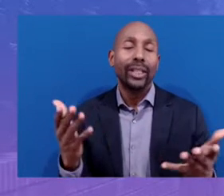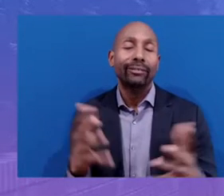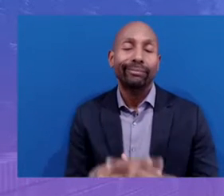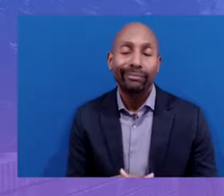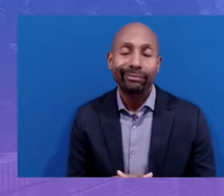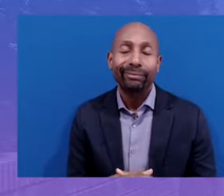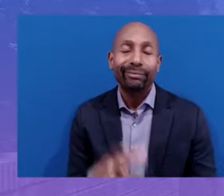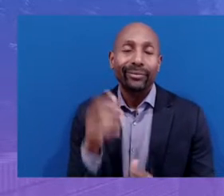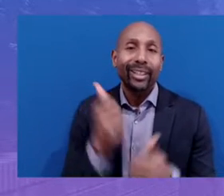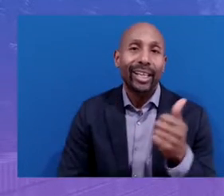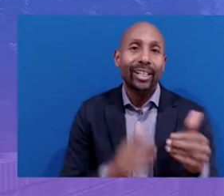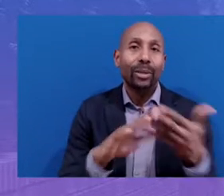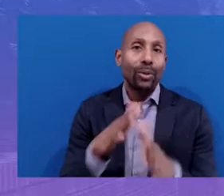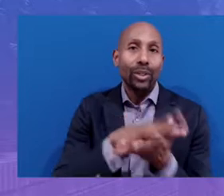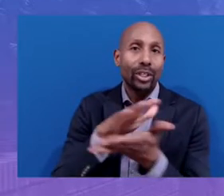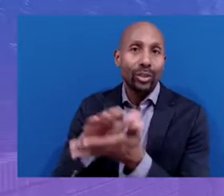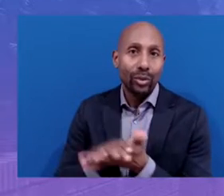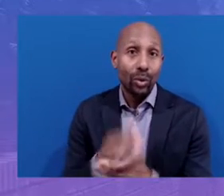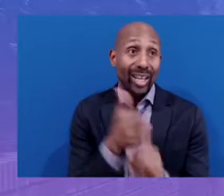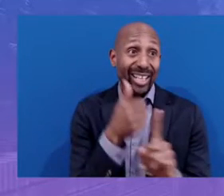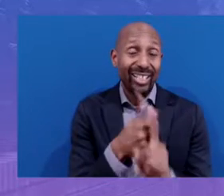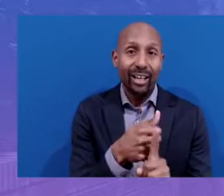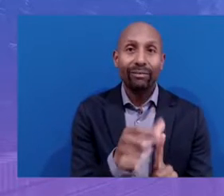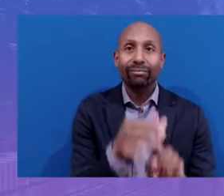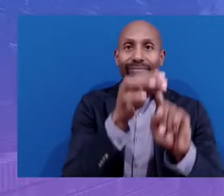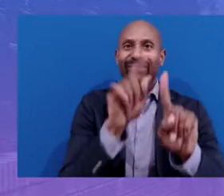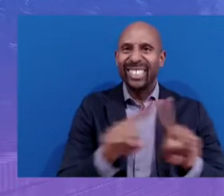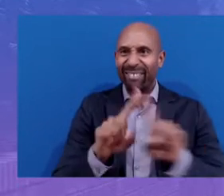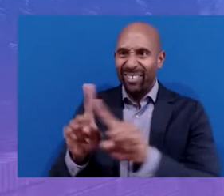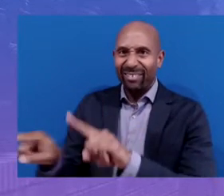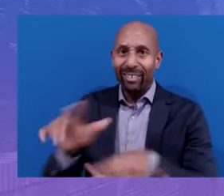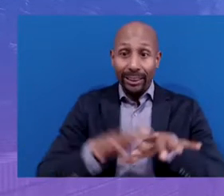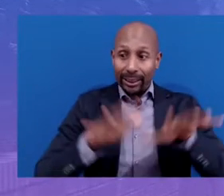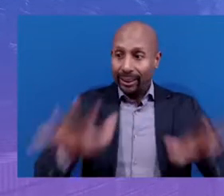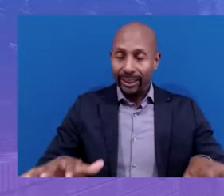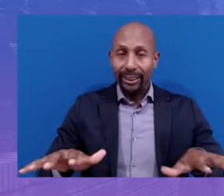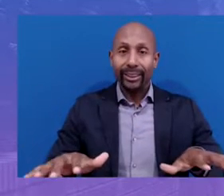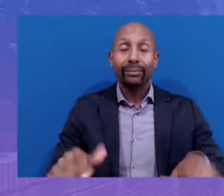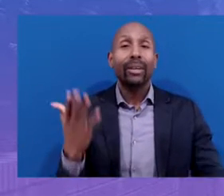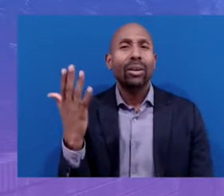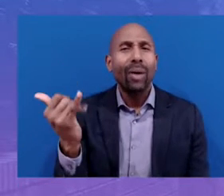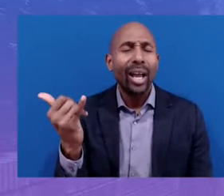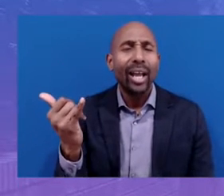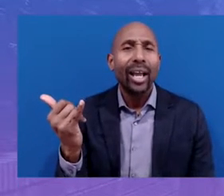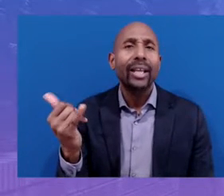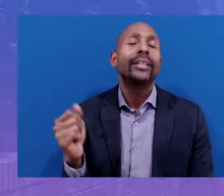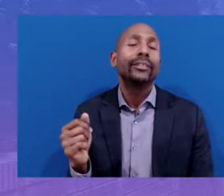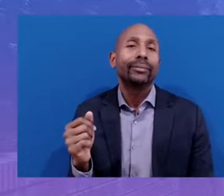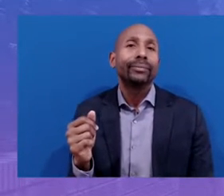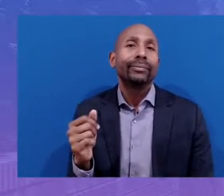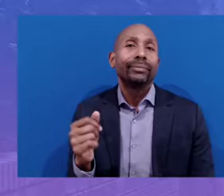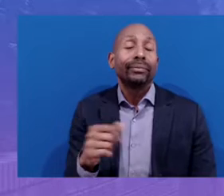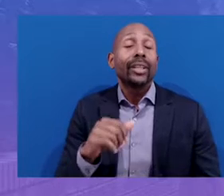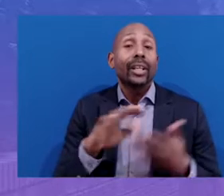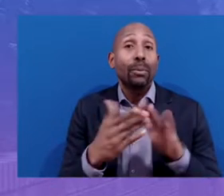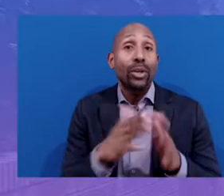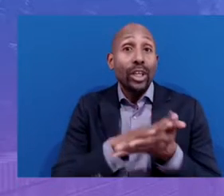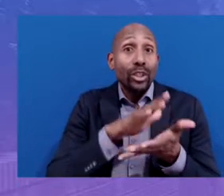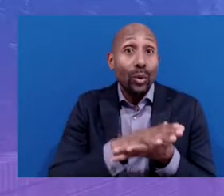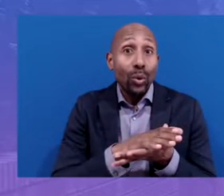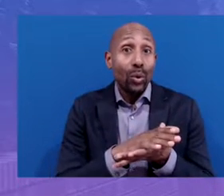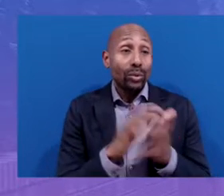Each community school is distinct, and that's because community schools are developed to be responsive